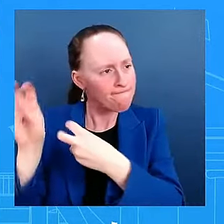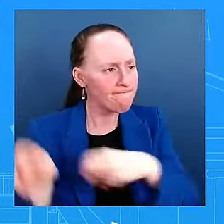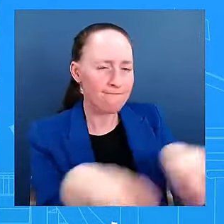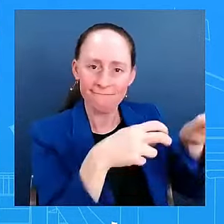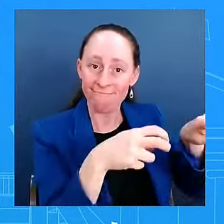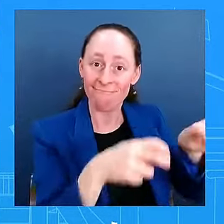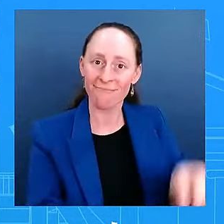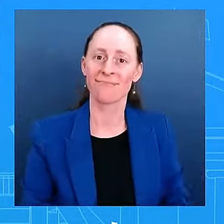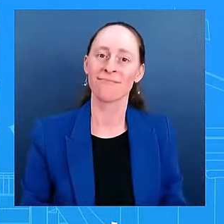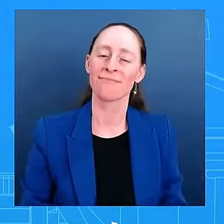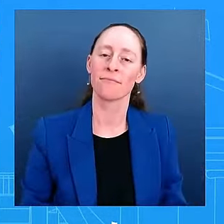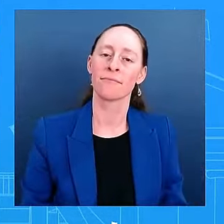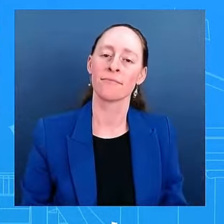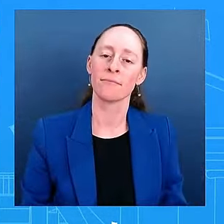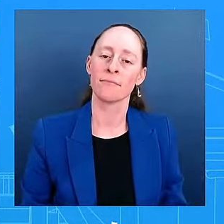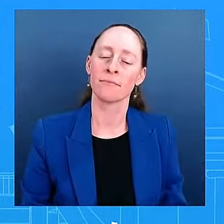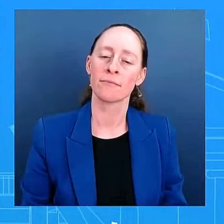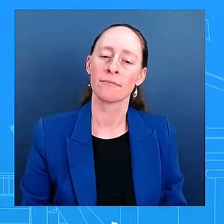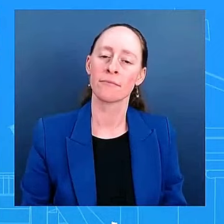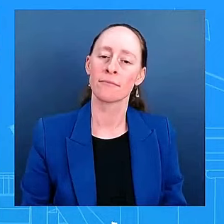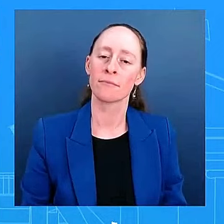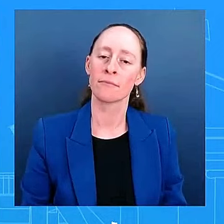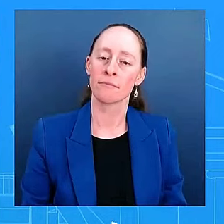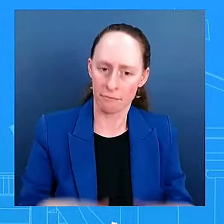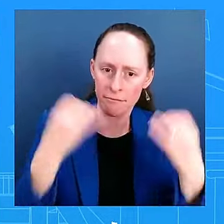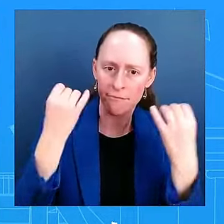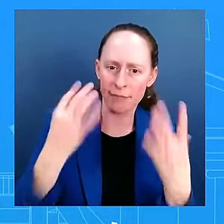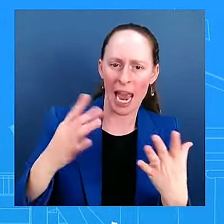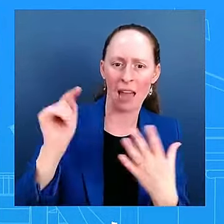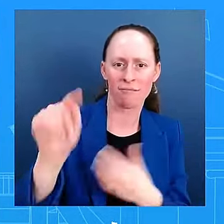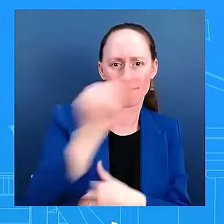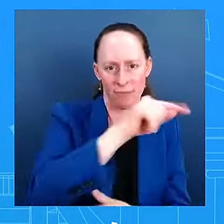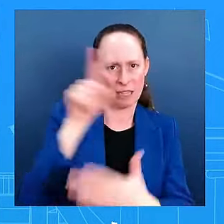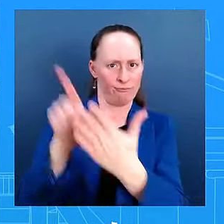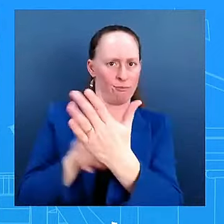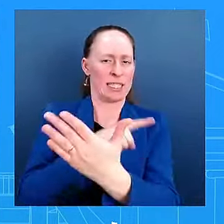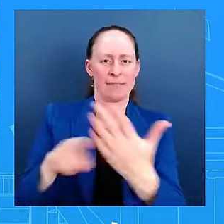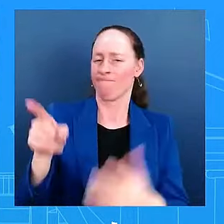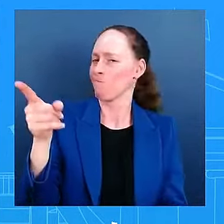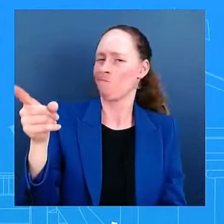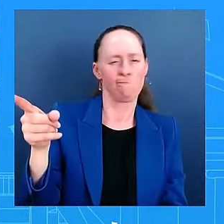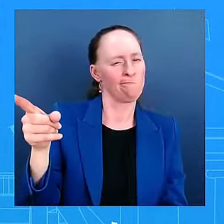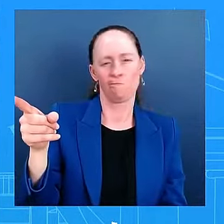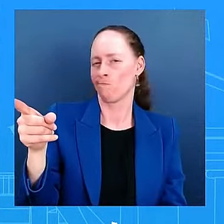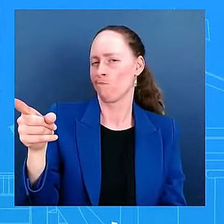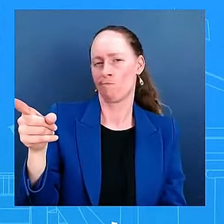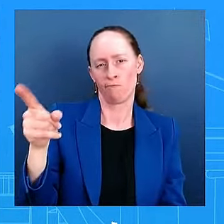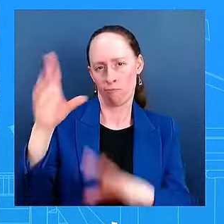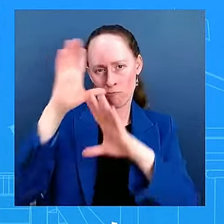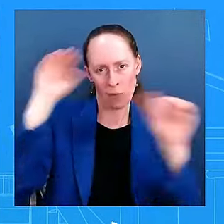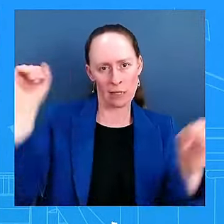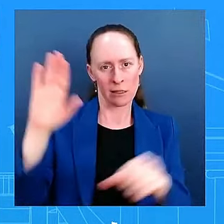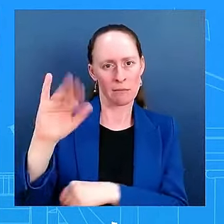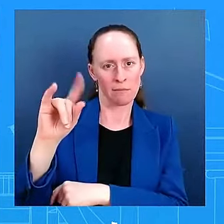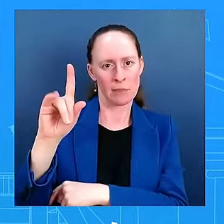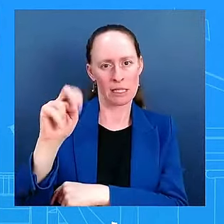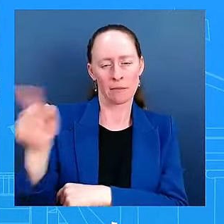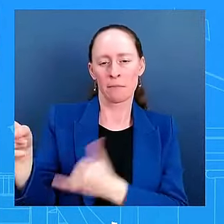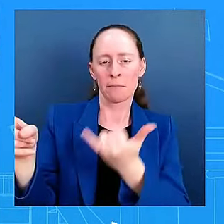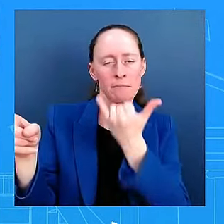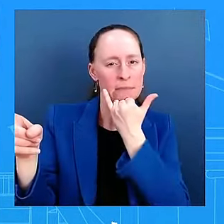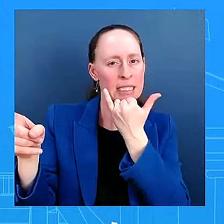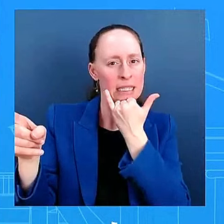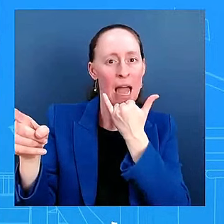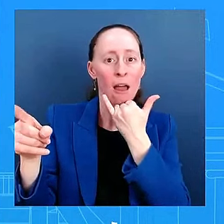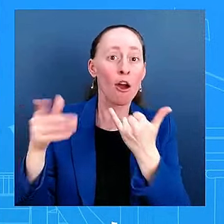Biden for some of the questions that have already been asked. Running in the first place or not stepping aside faster. Some of that criticism has